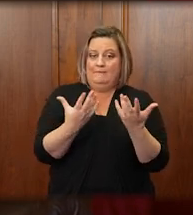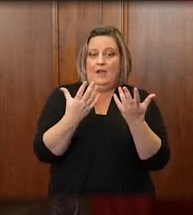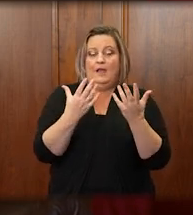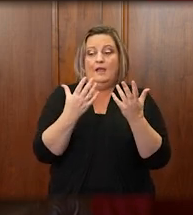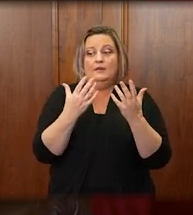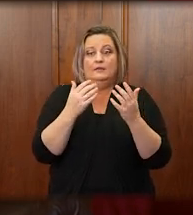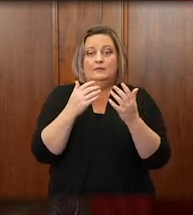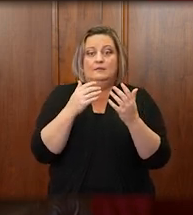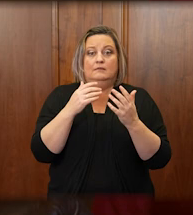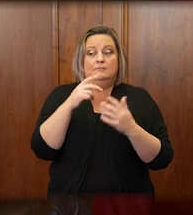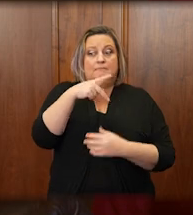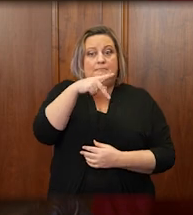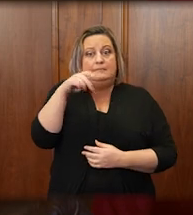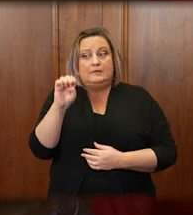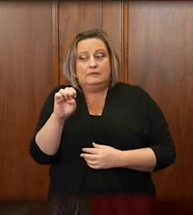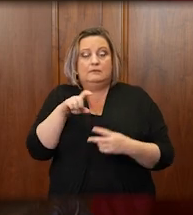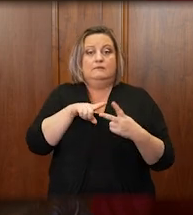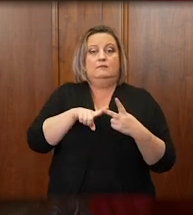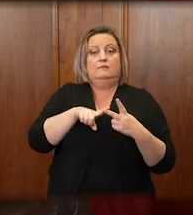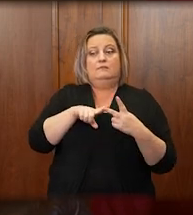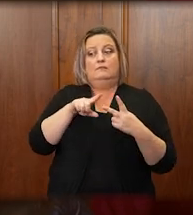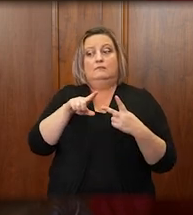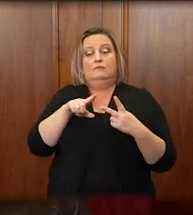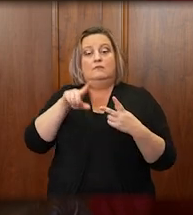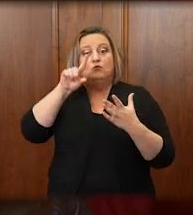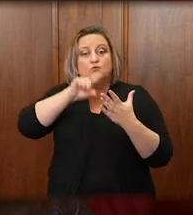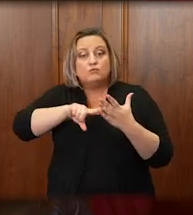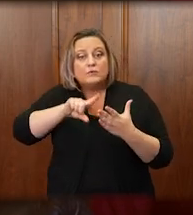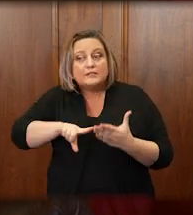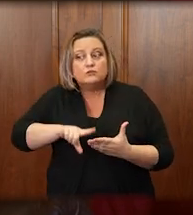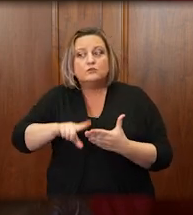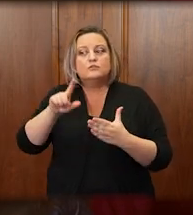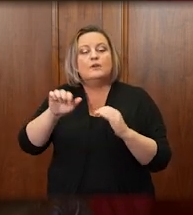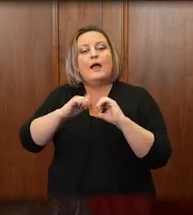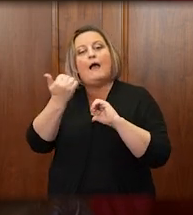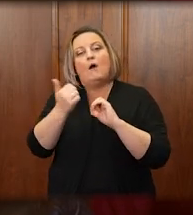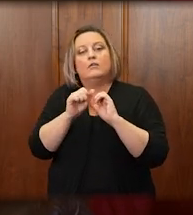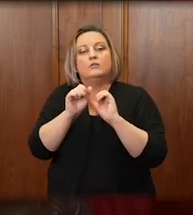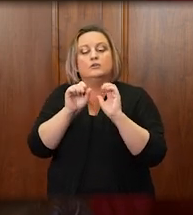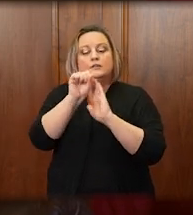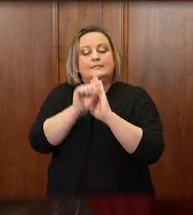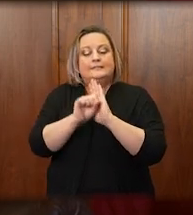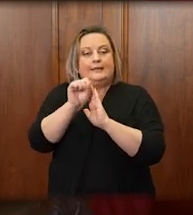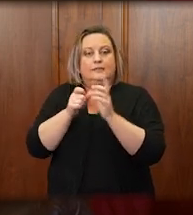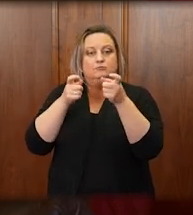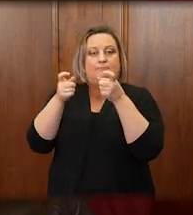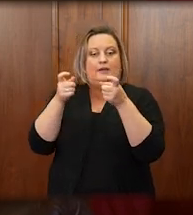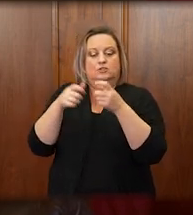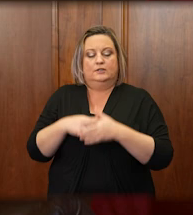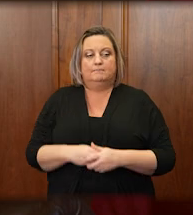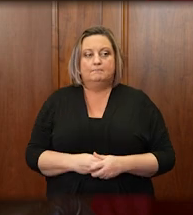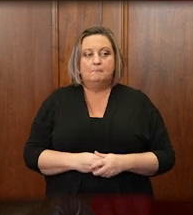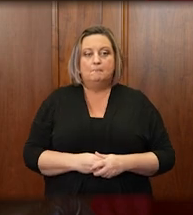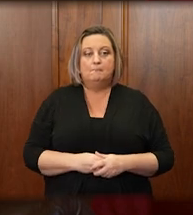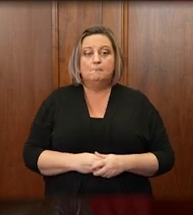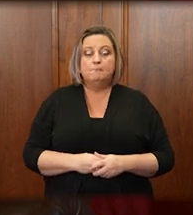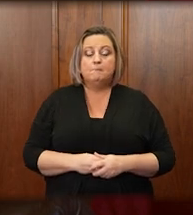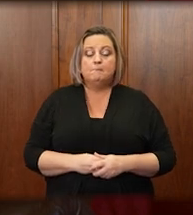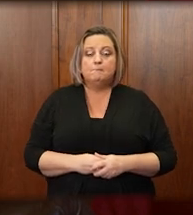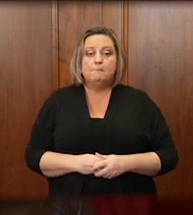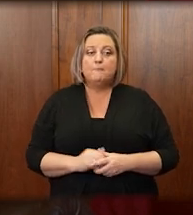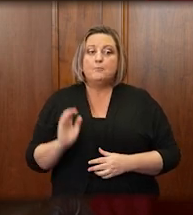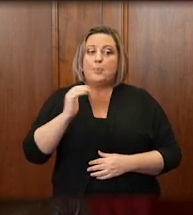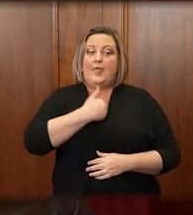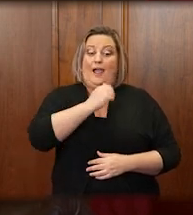resources on how the courts of other states are managing during the pandemic. At one point, our staff